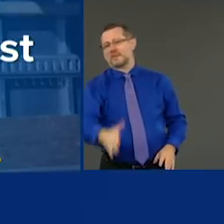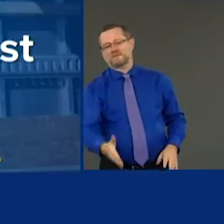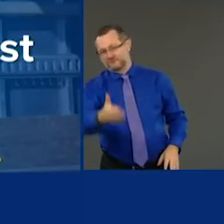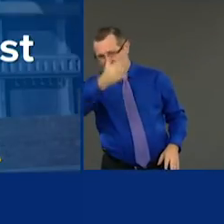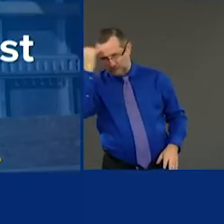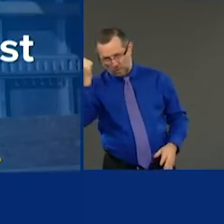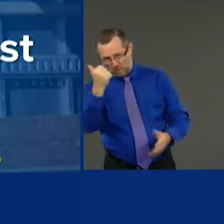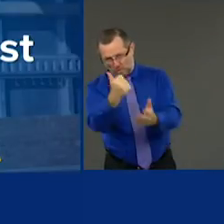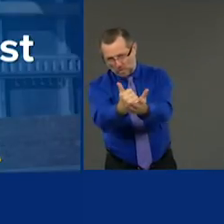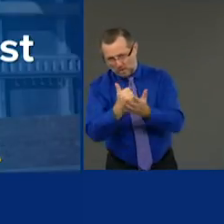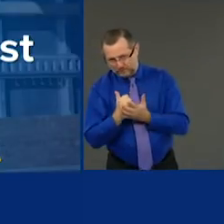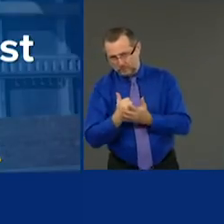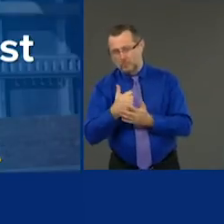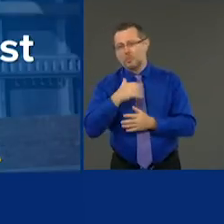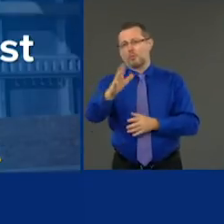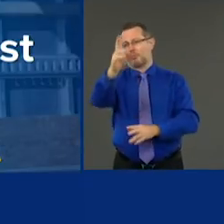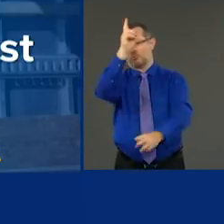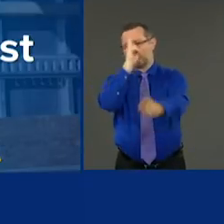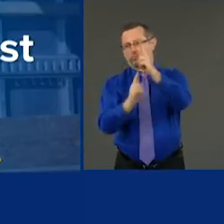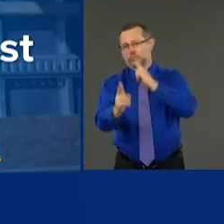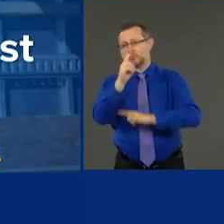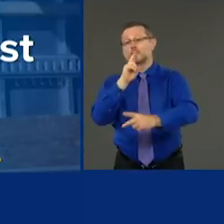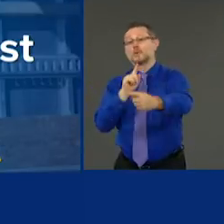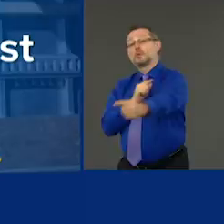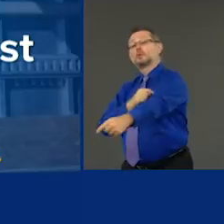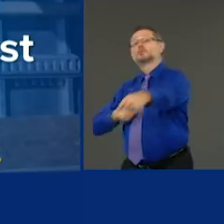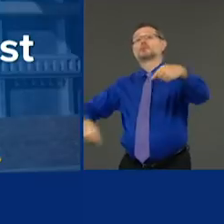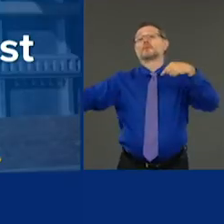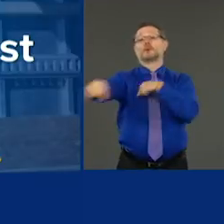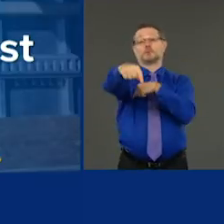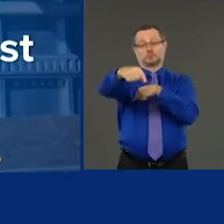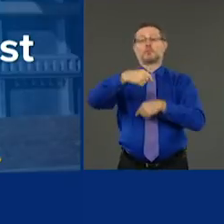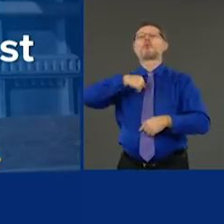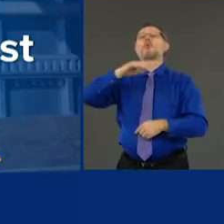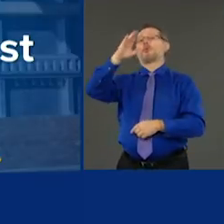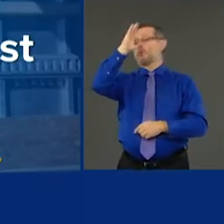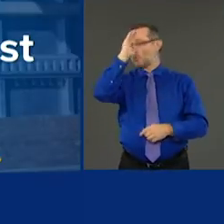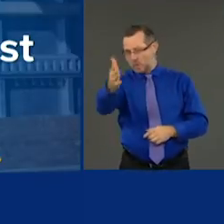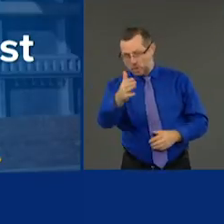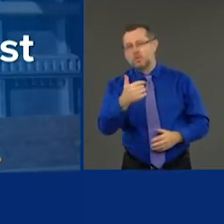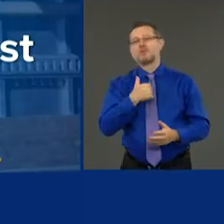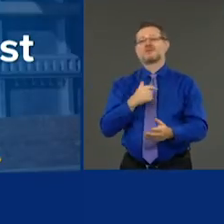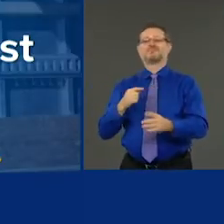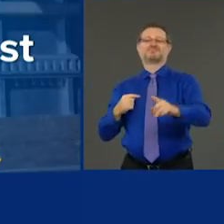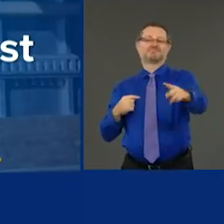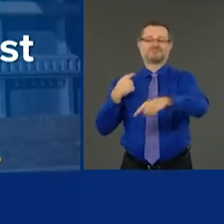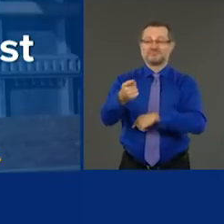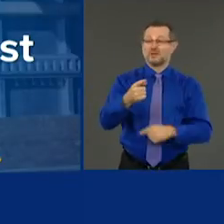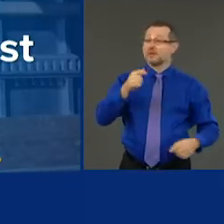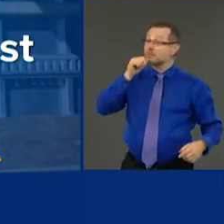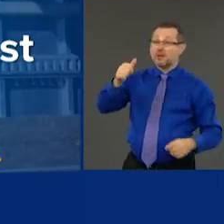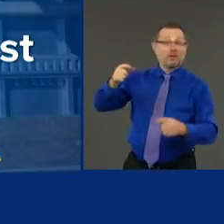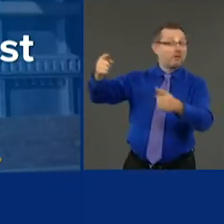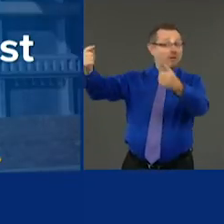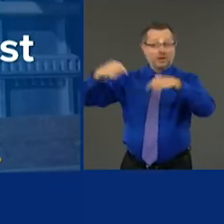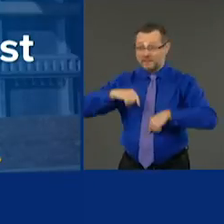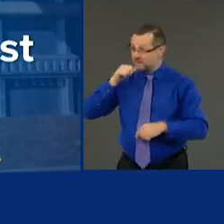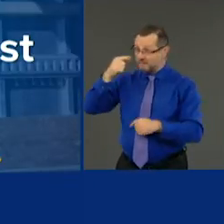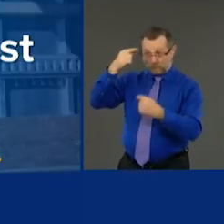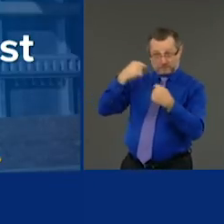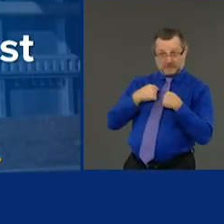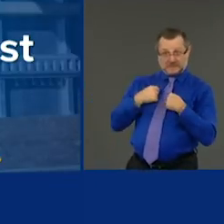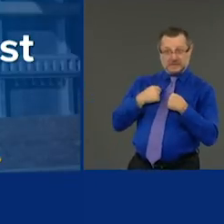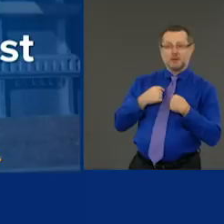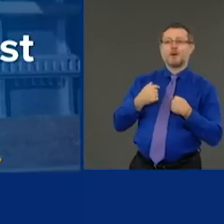reciprocate. Those people did not come for me. I'm just, I just asked on behalf of all New Yorkers,